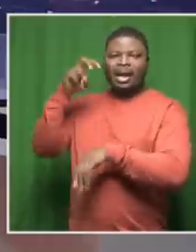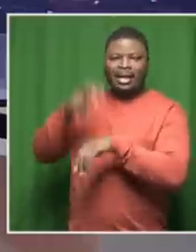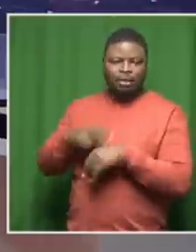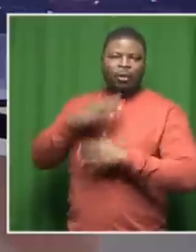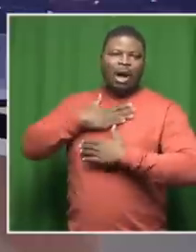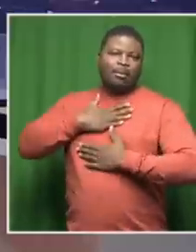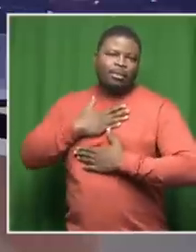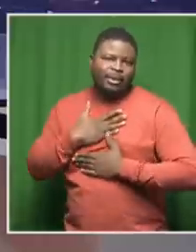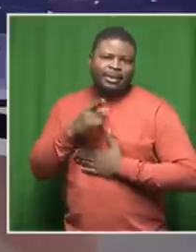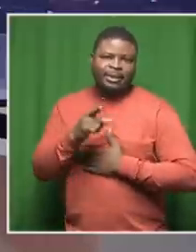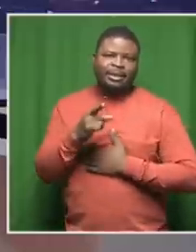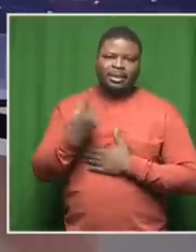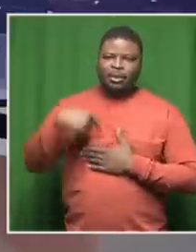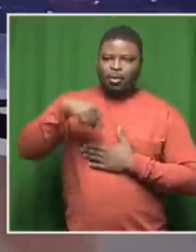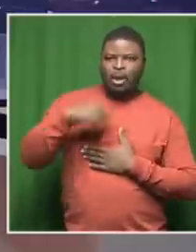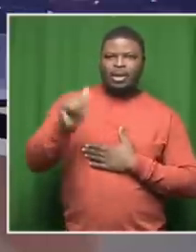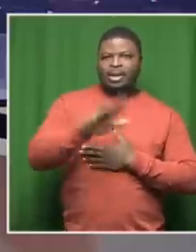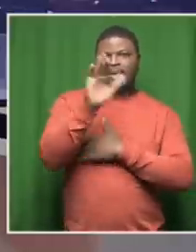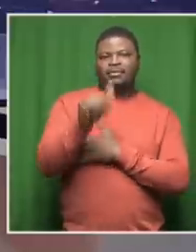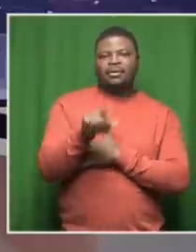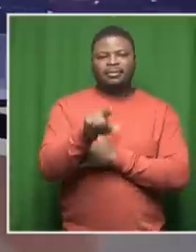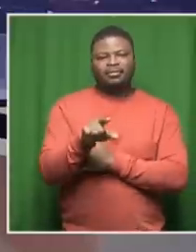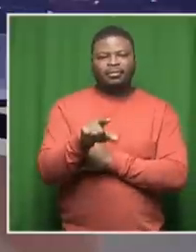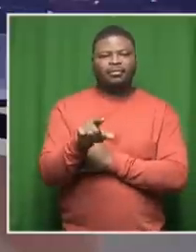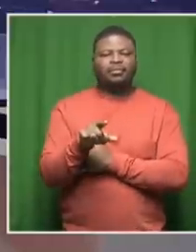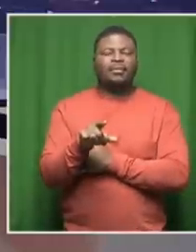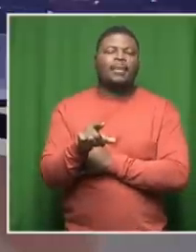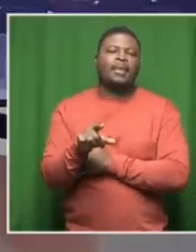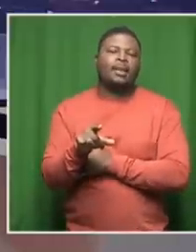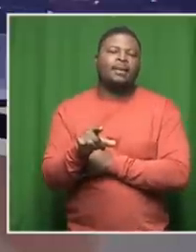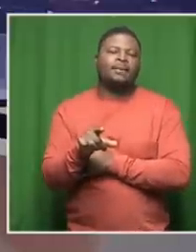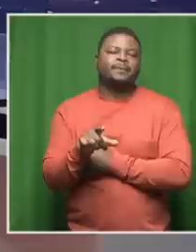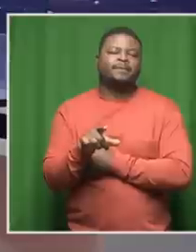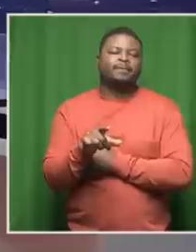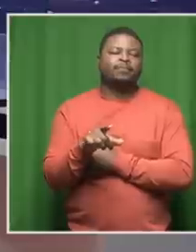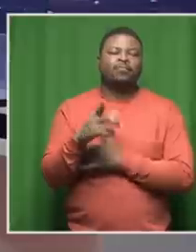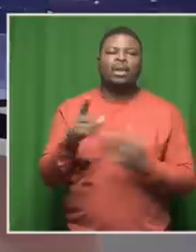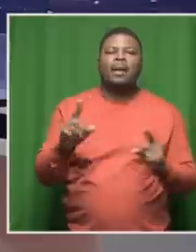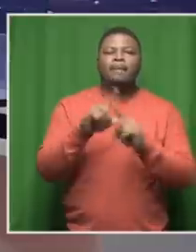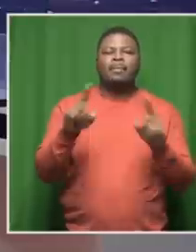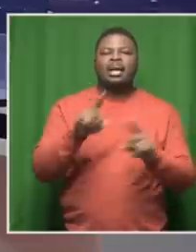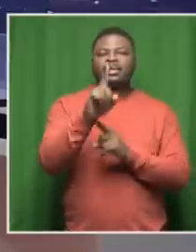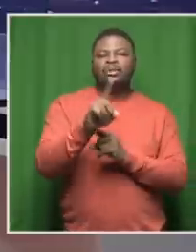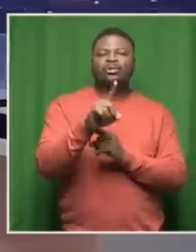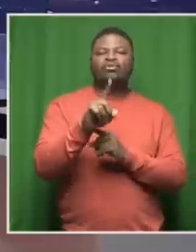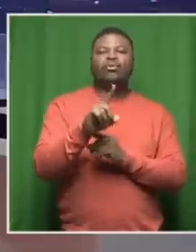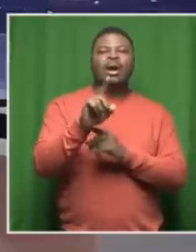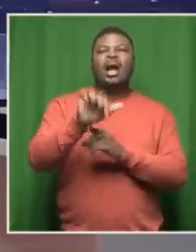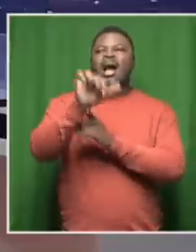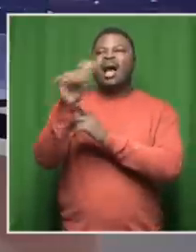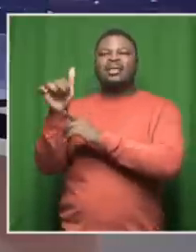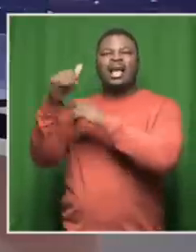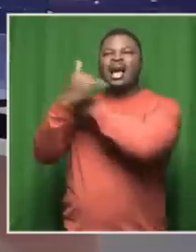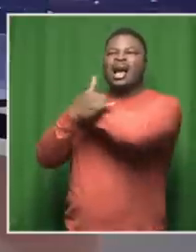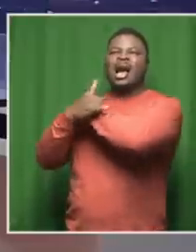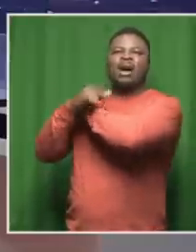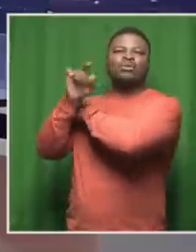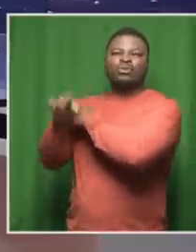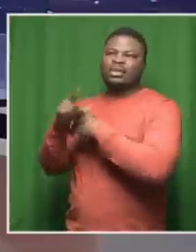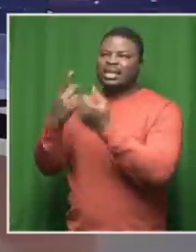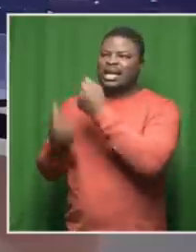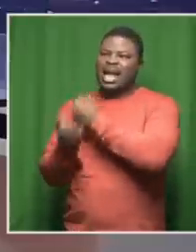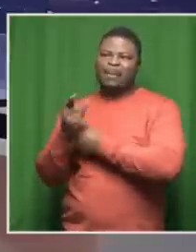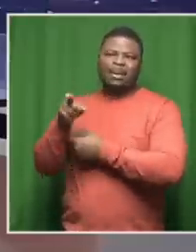have as a nation because you wouldn't see much of this elsewhere on the continent for example or in many other countries